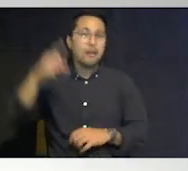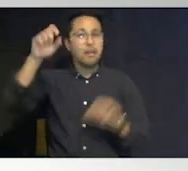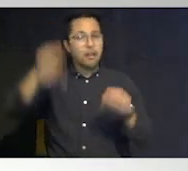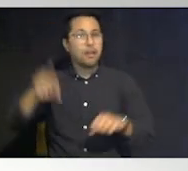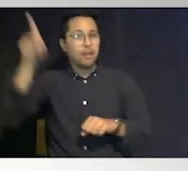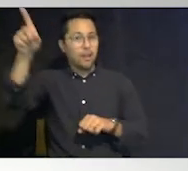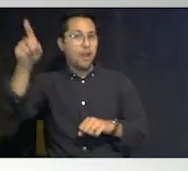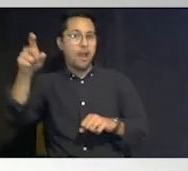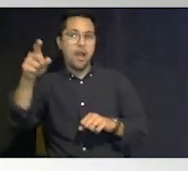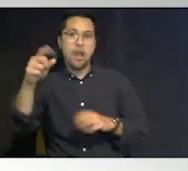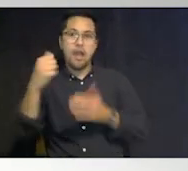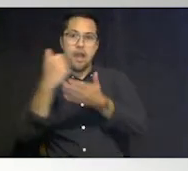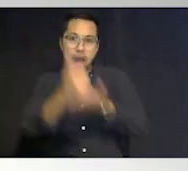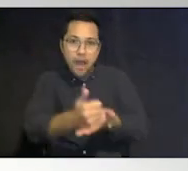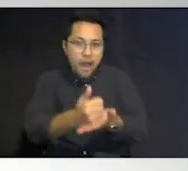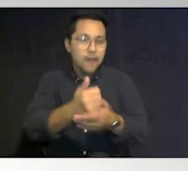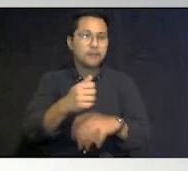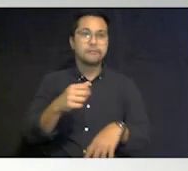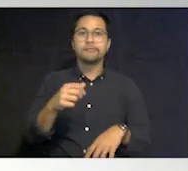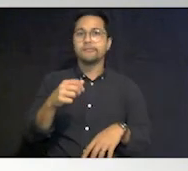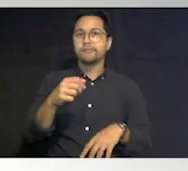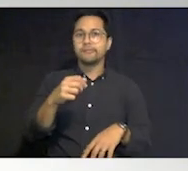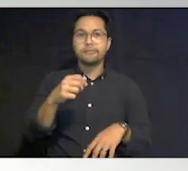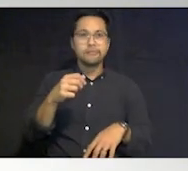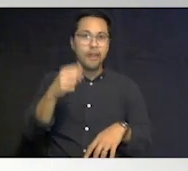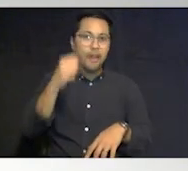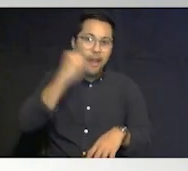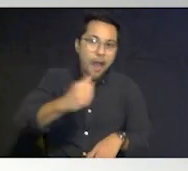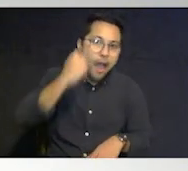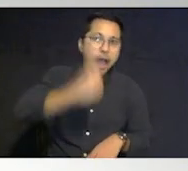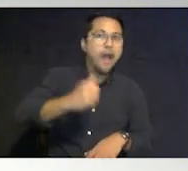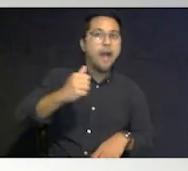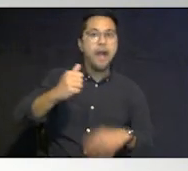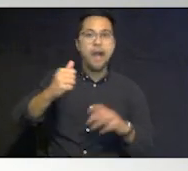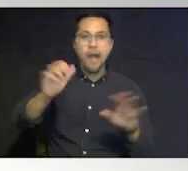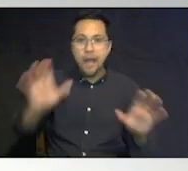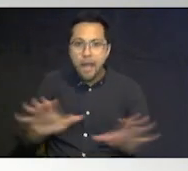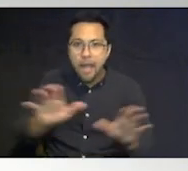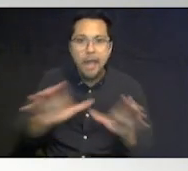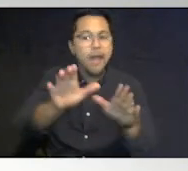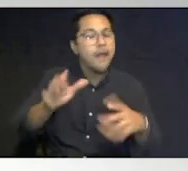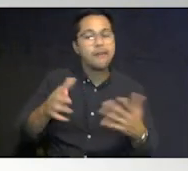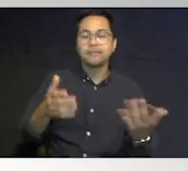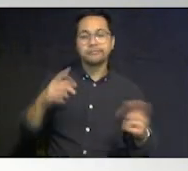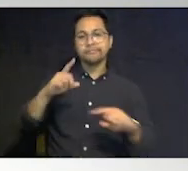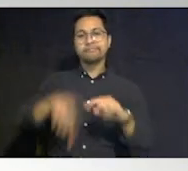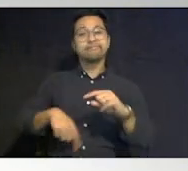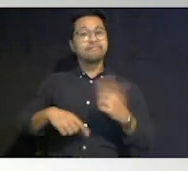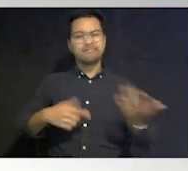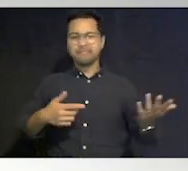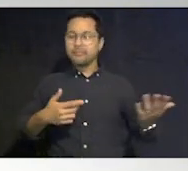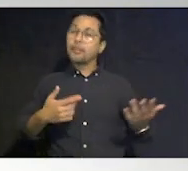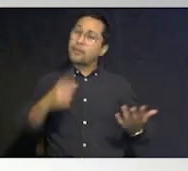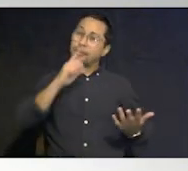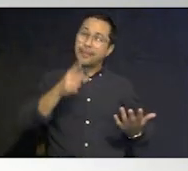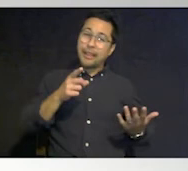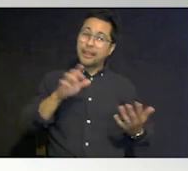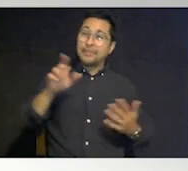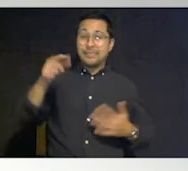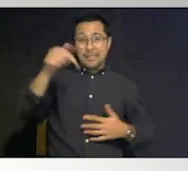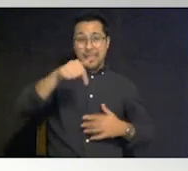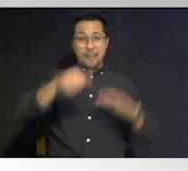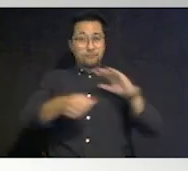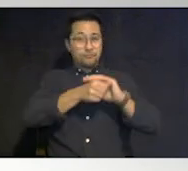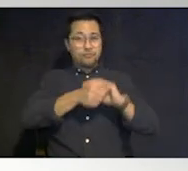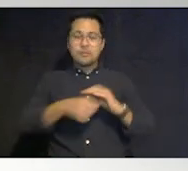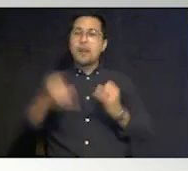adls each and every day that they're that they're there it's it's like karen mentioned it's really your last resort